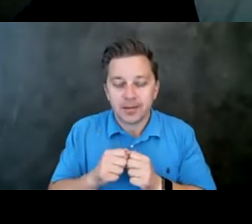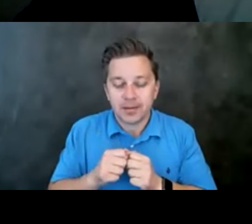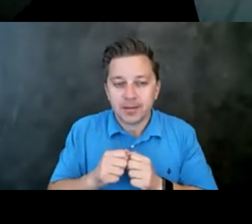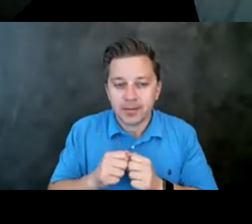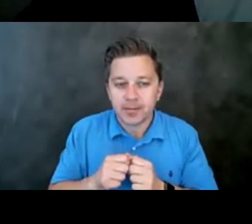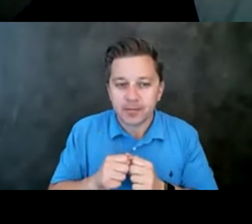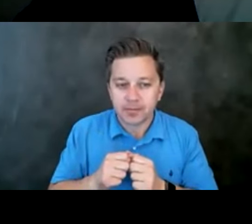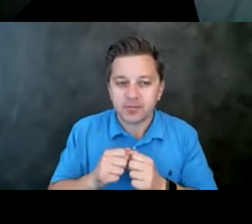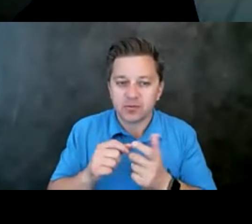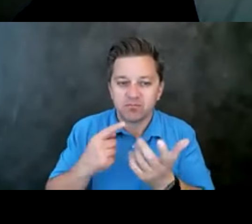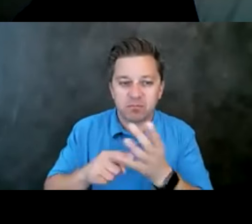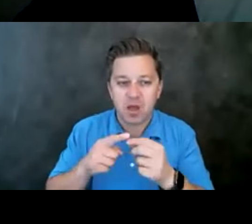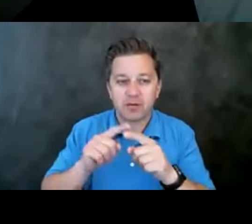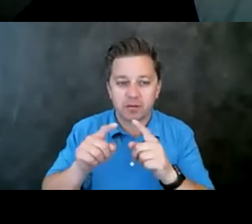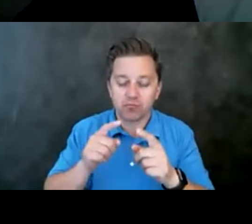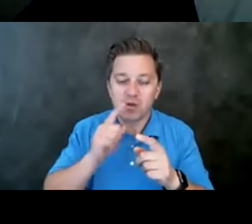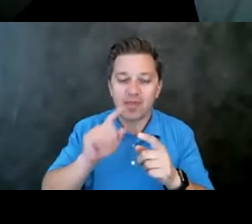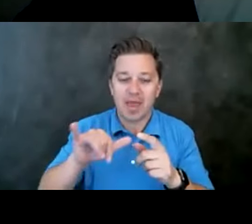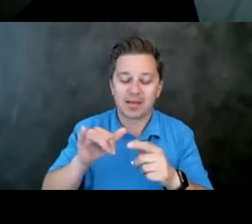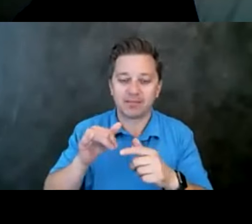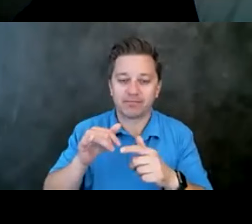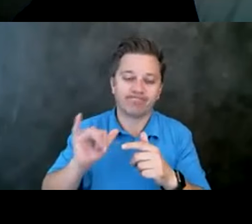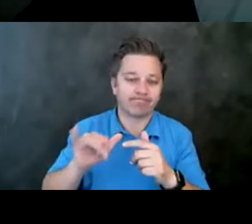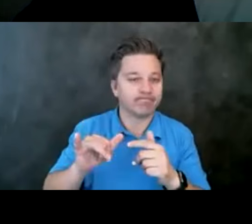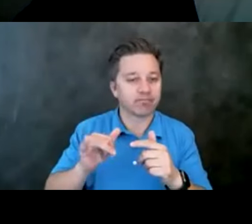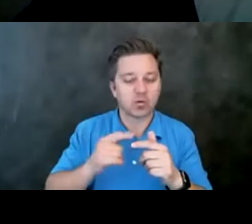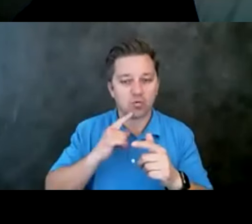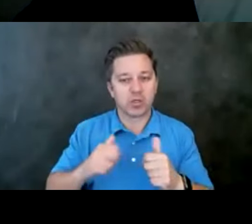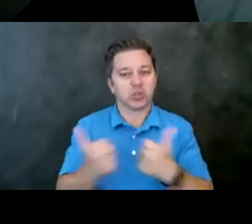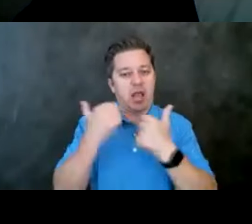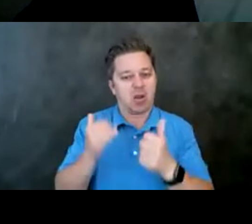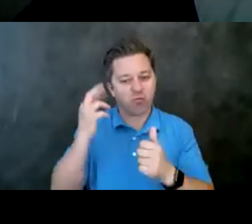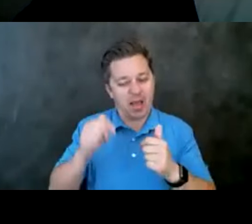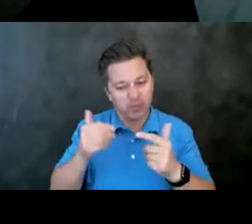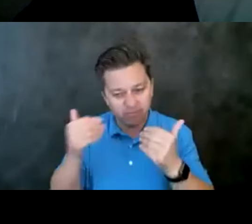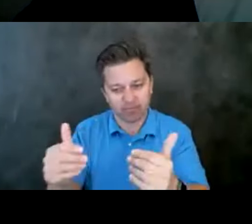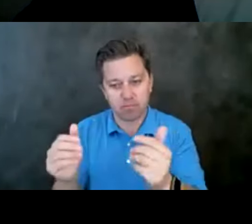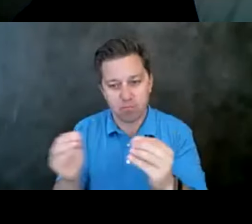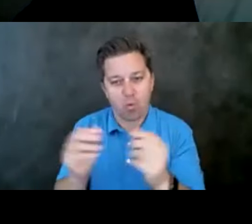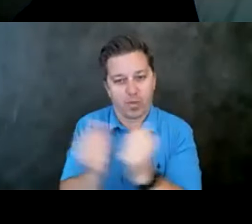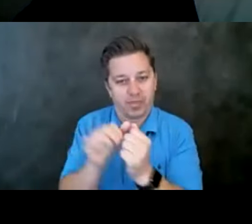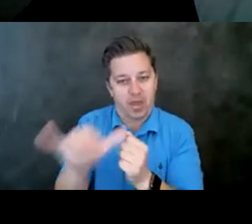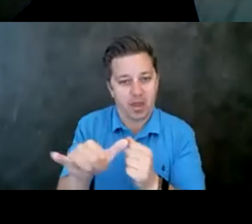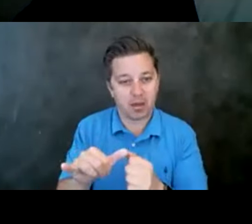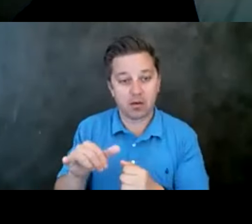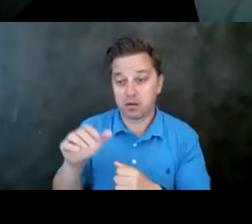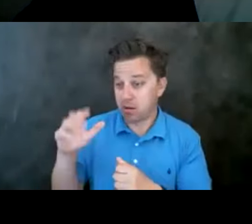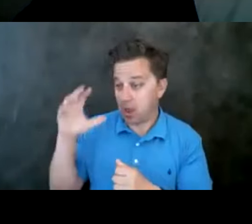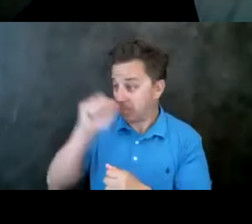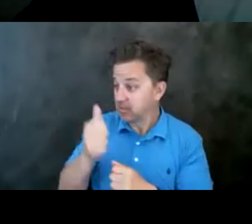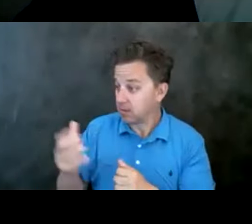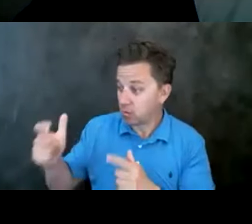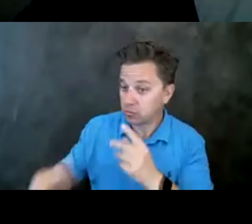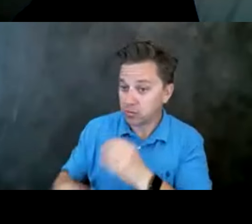challenges us to move in that direction as well. I don't, uh, Joanna, did I miss anything you'd like to share or, um,